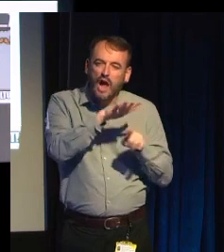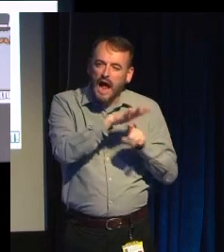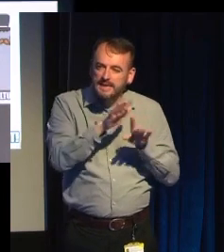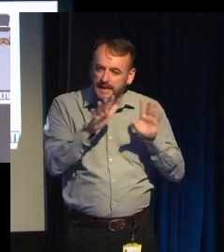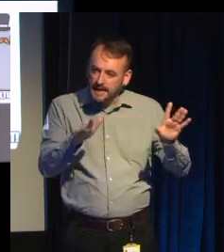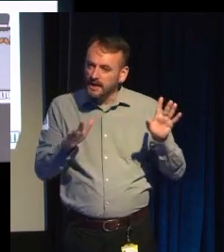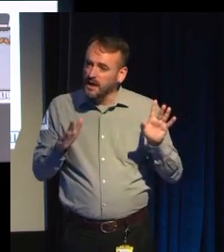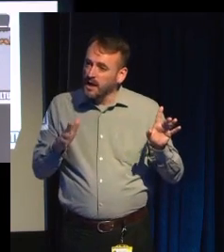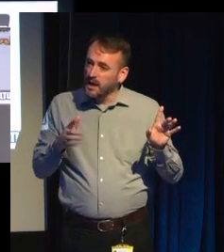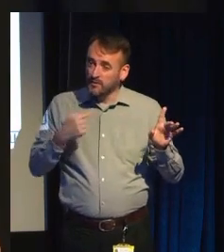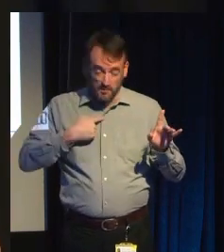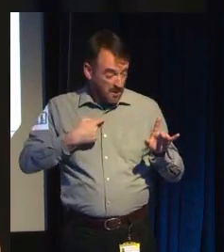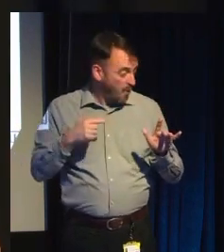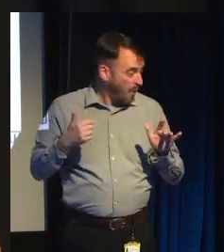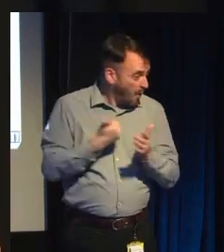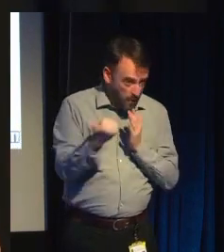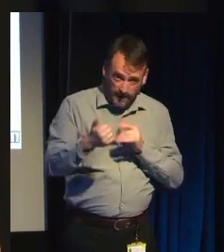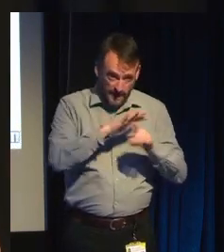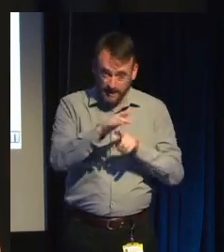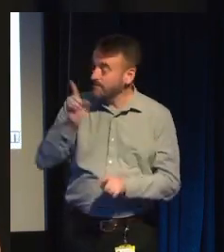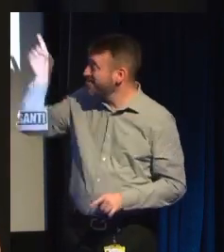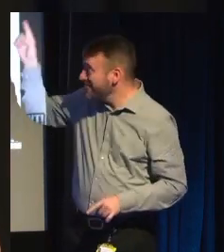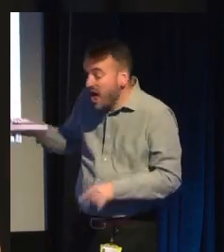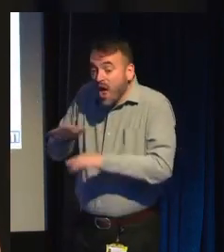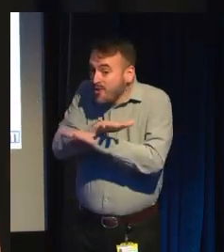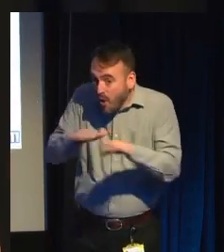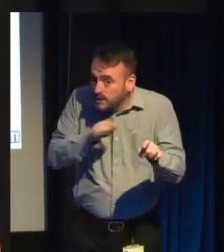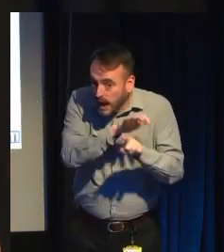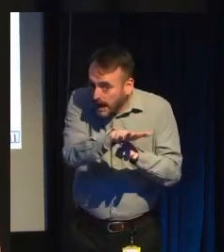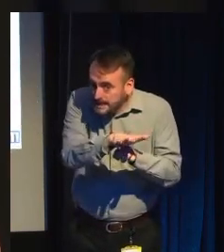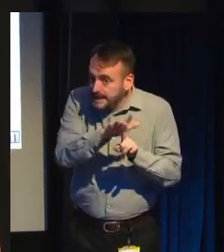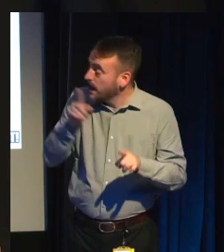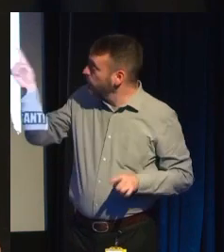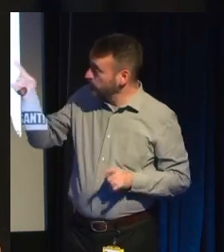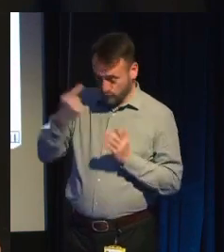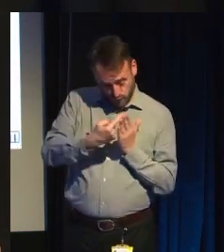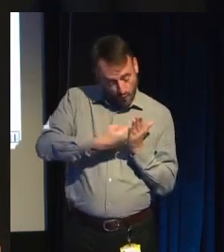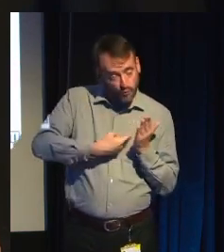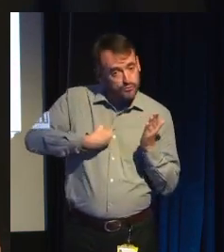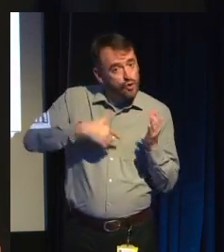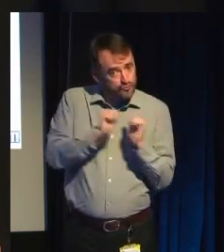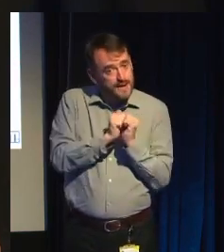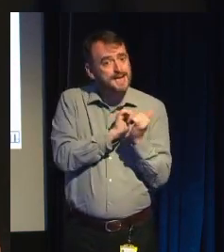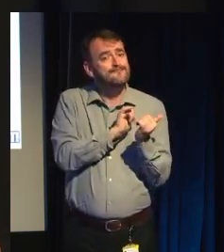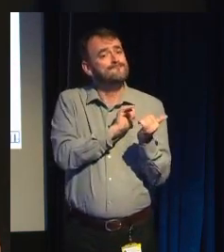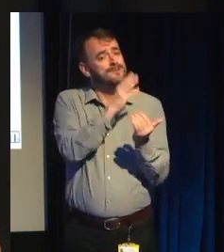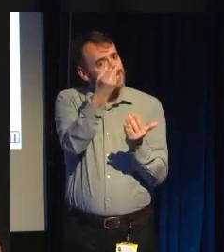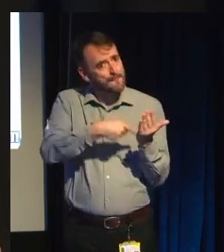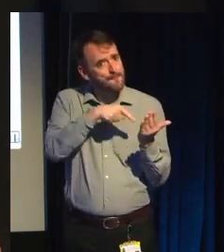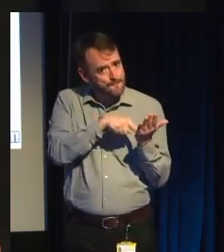take this as entirely sarcastic. mean, some of this... Like, I agree with some of these rules, right? I'm just going to state them, okay?